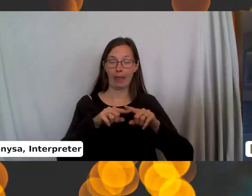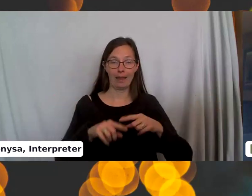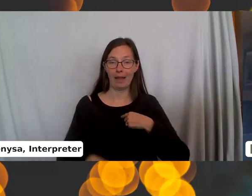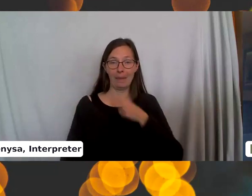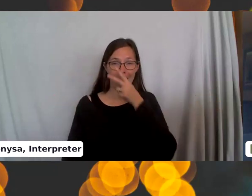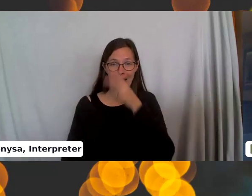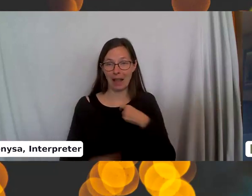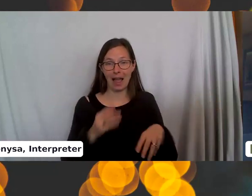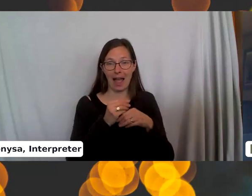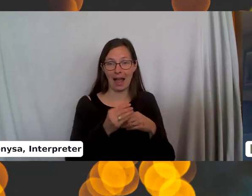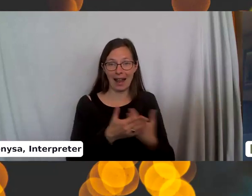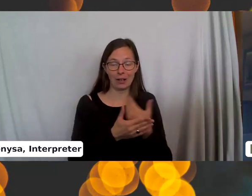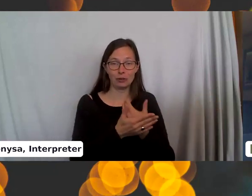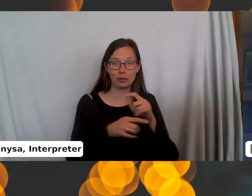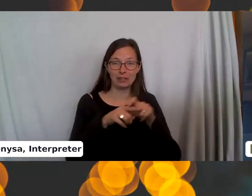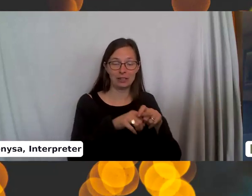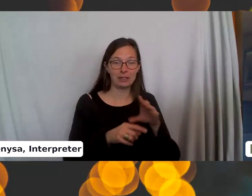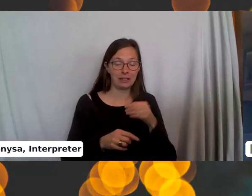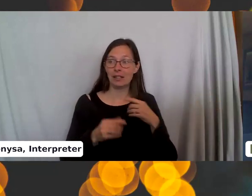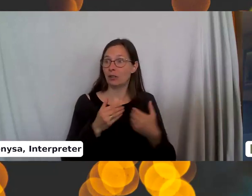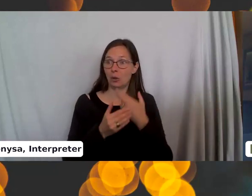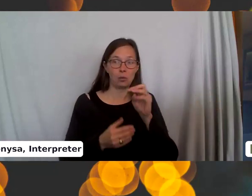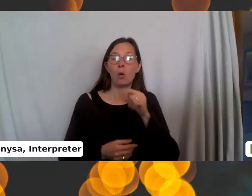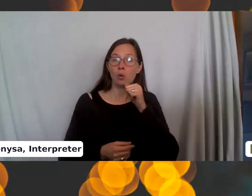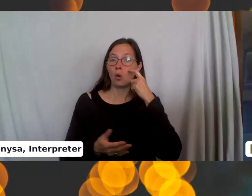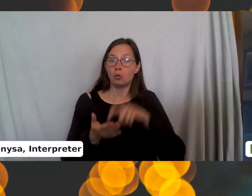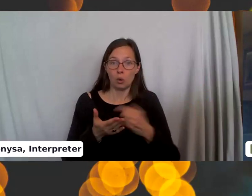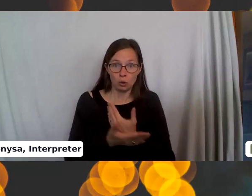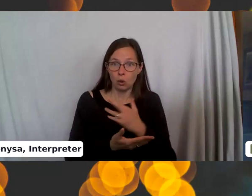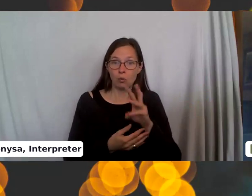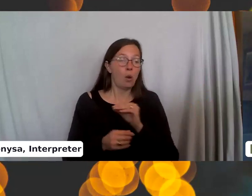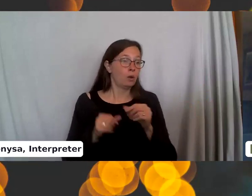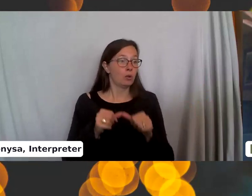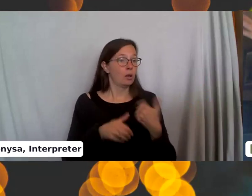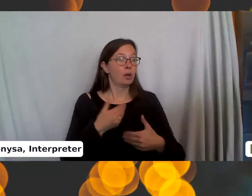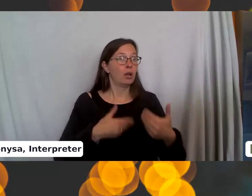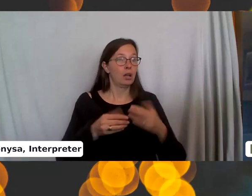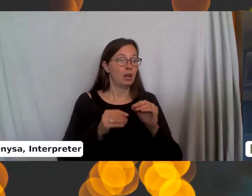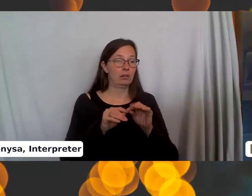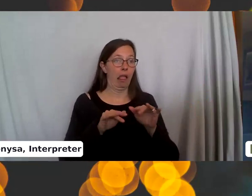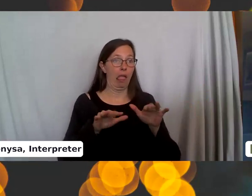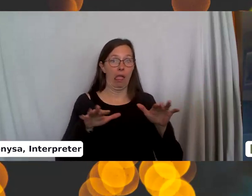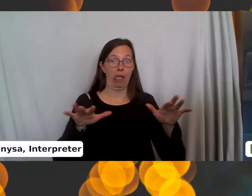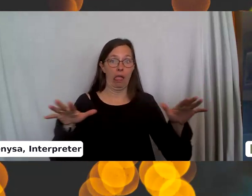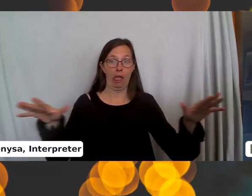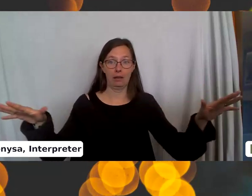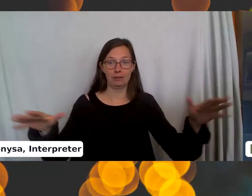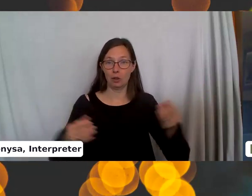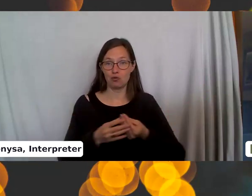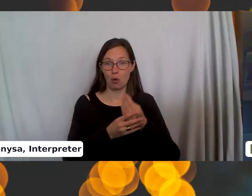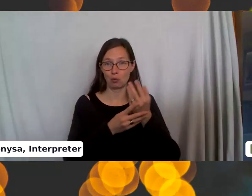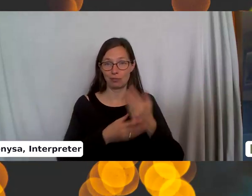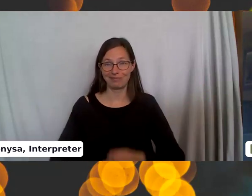just, and then the next row, you don't realize it's an extra one and you crochet it or knit it. And it just, it grows.